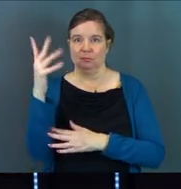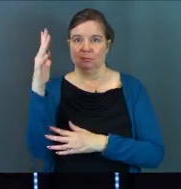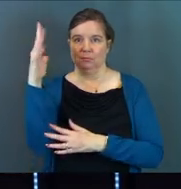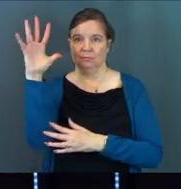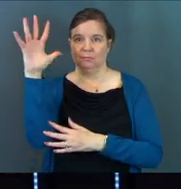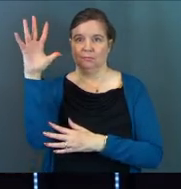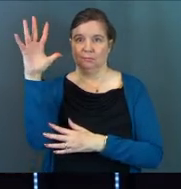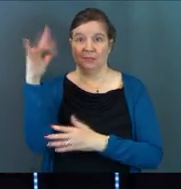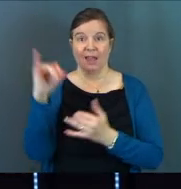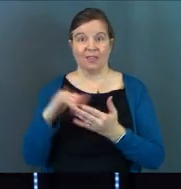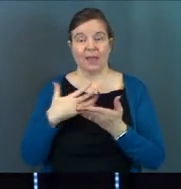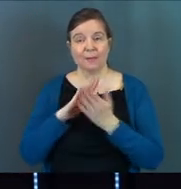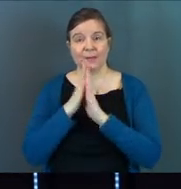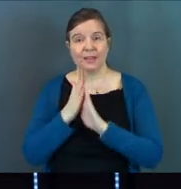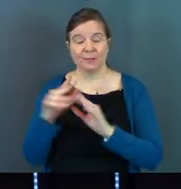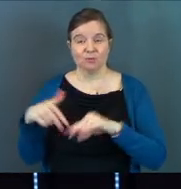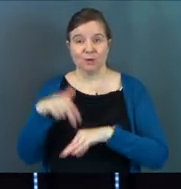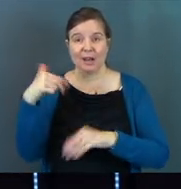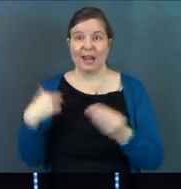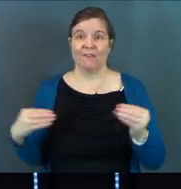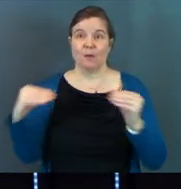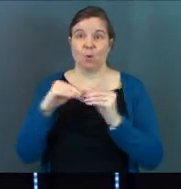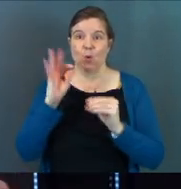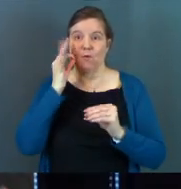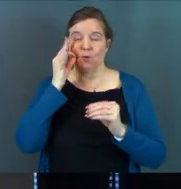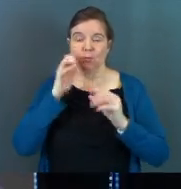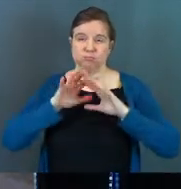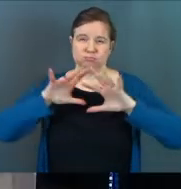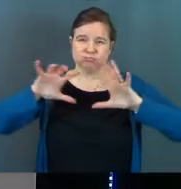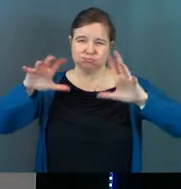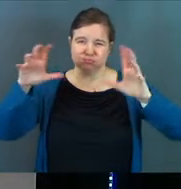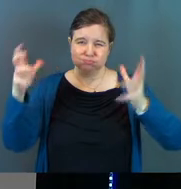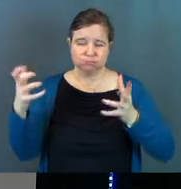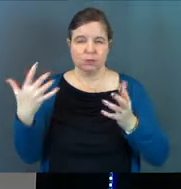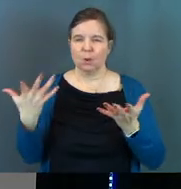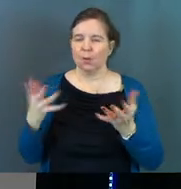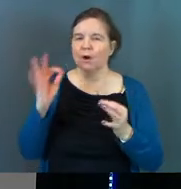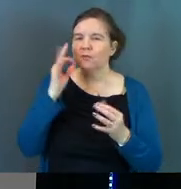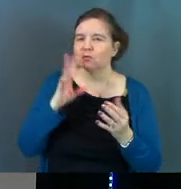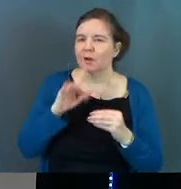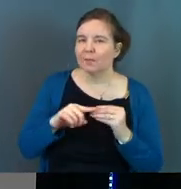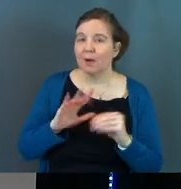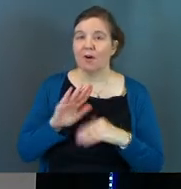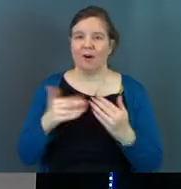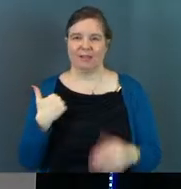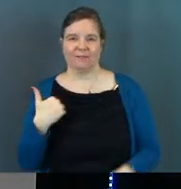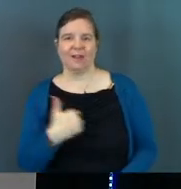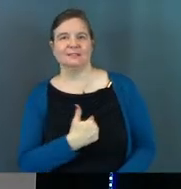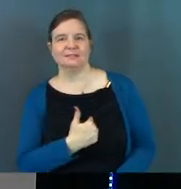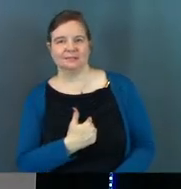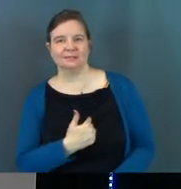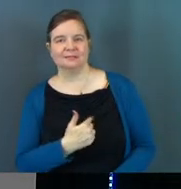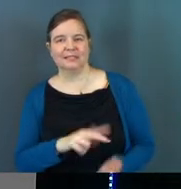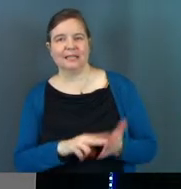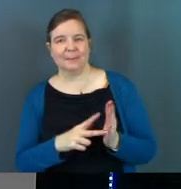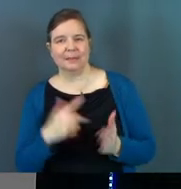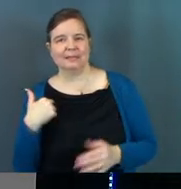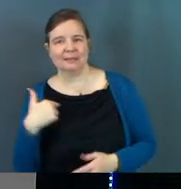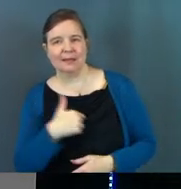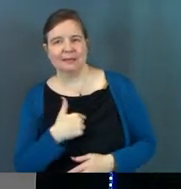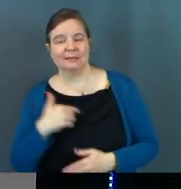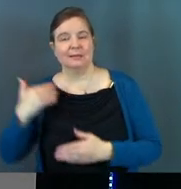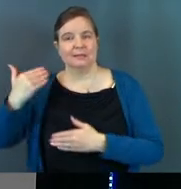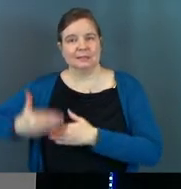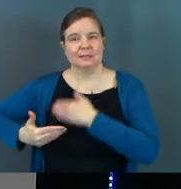of resurrection. And it will have more fruit than you can possibly imagine. What fruit is it talking about? All of us. The